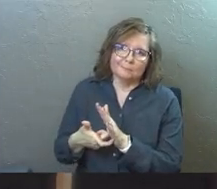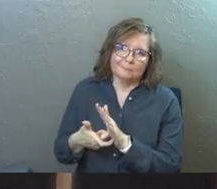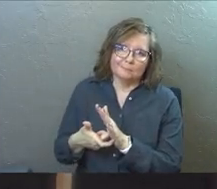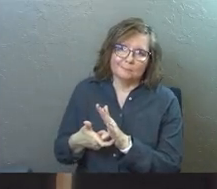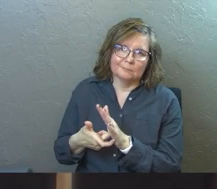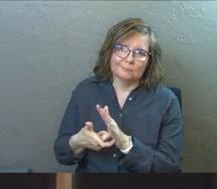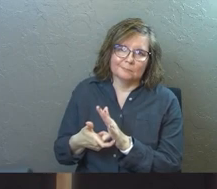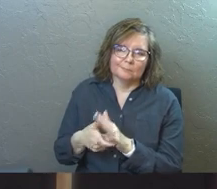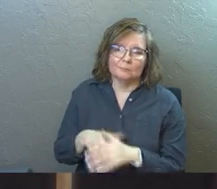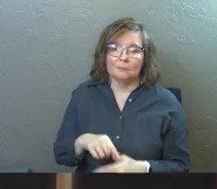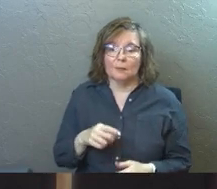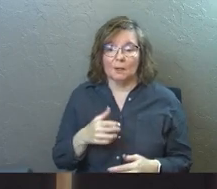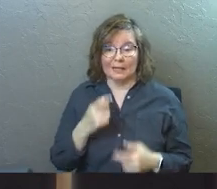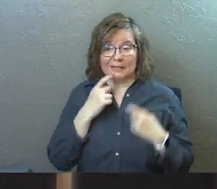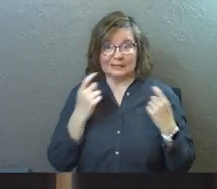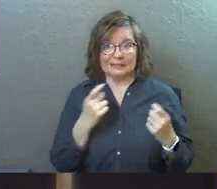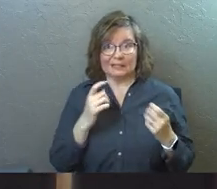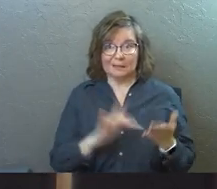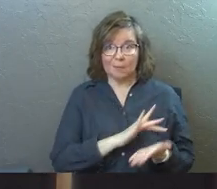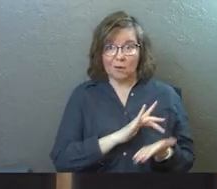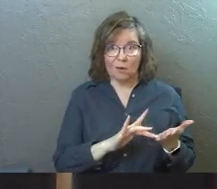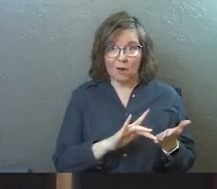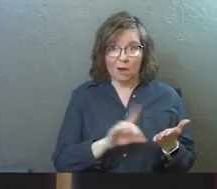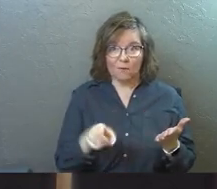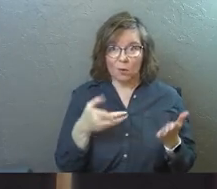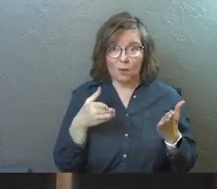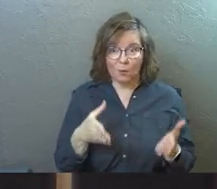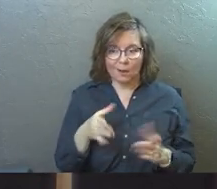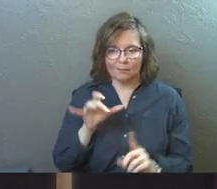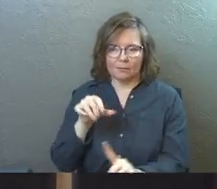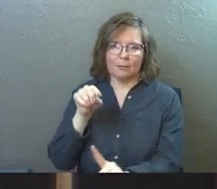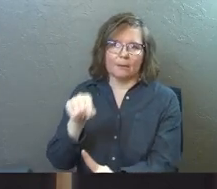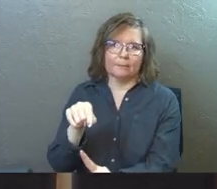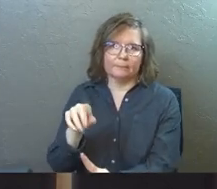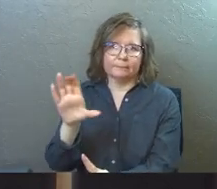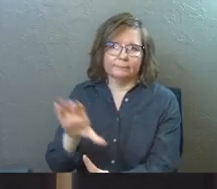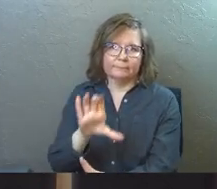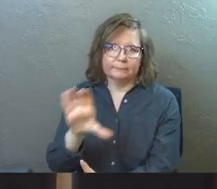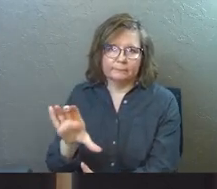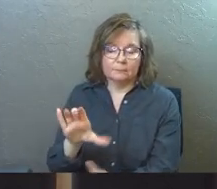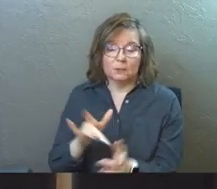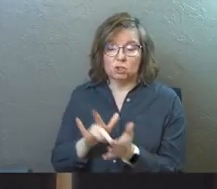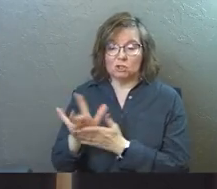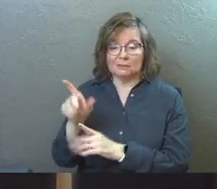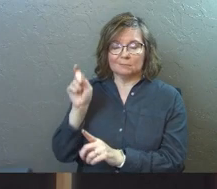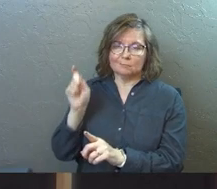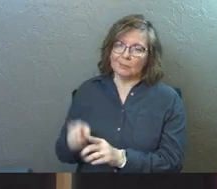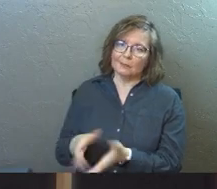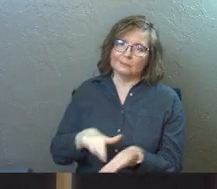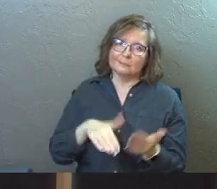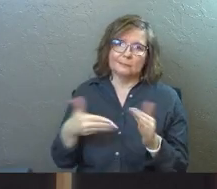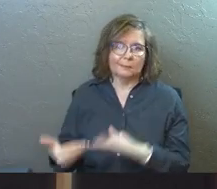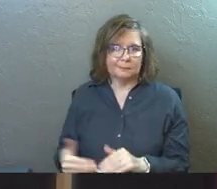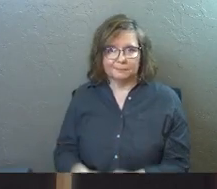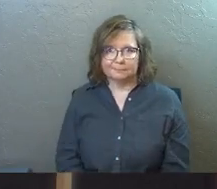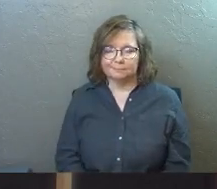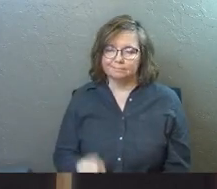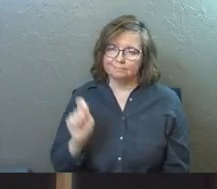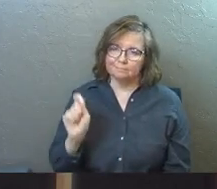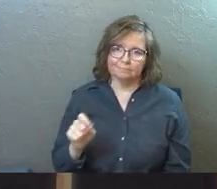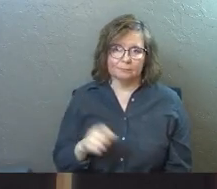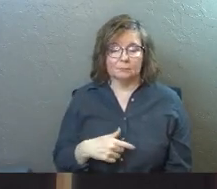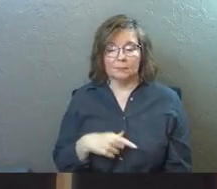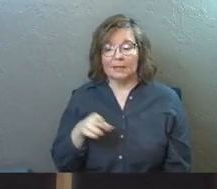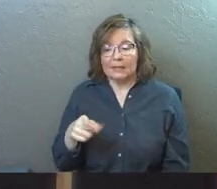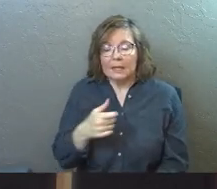It was the only way that our sins could be paid for, yours and mine. Jesus had to die. In